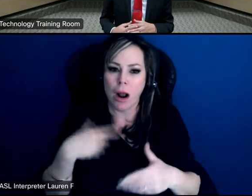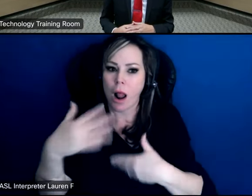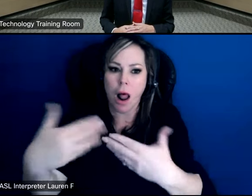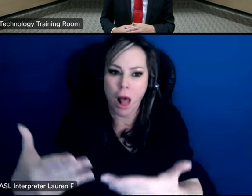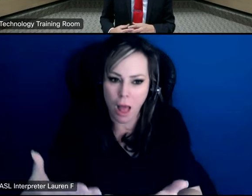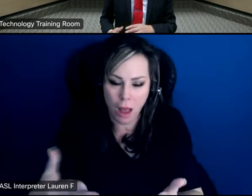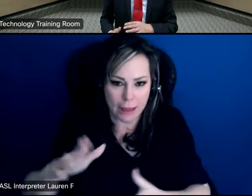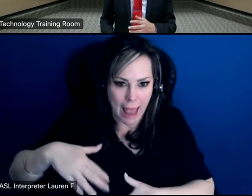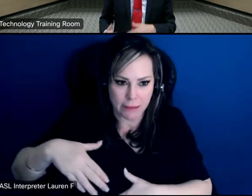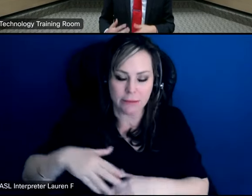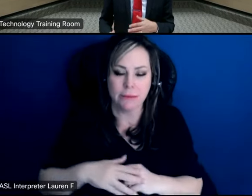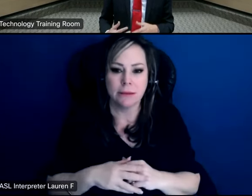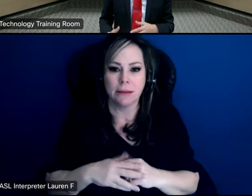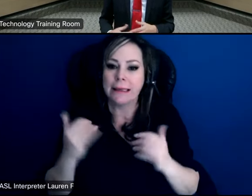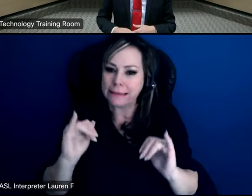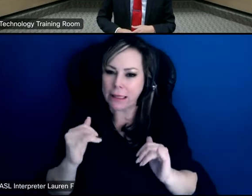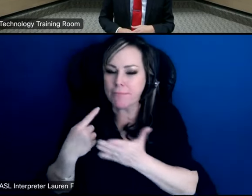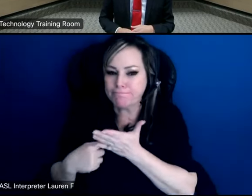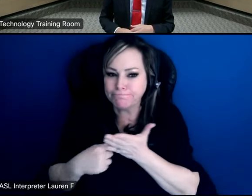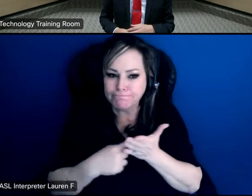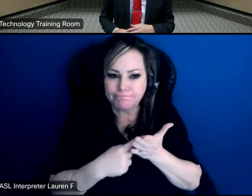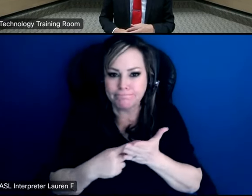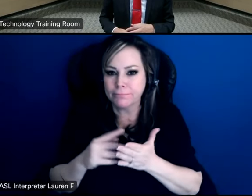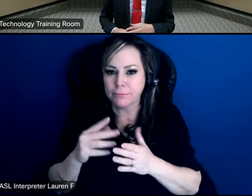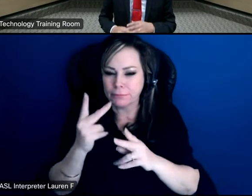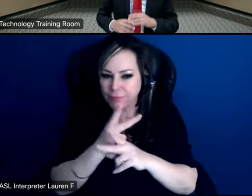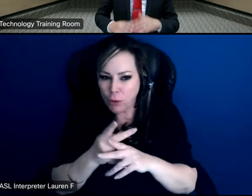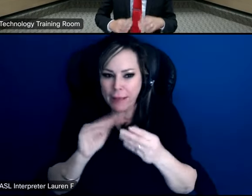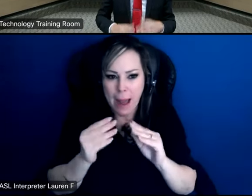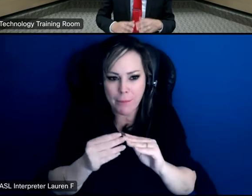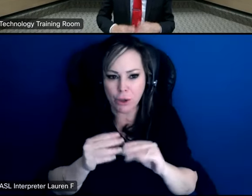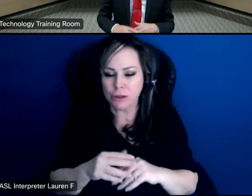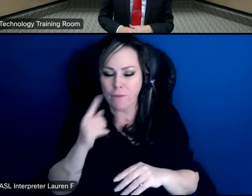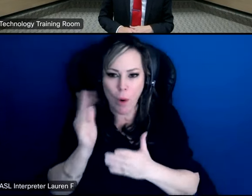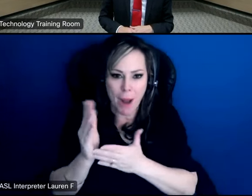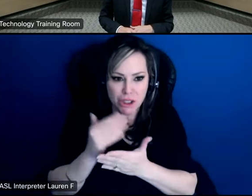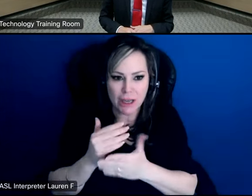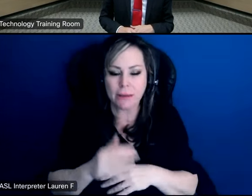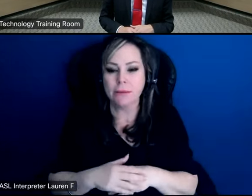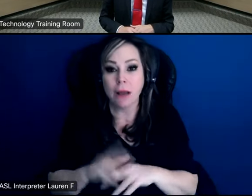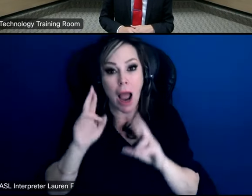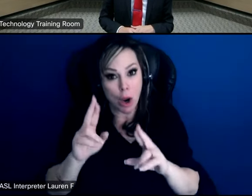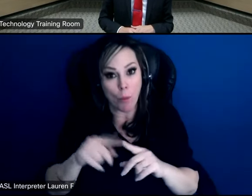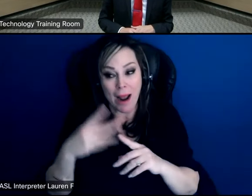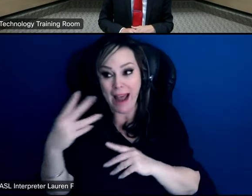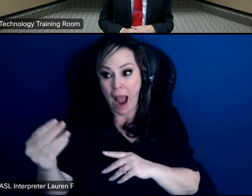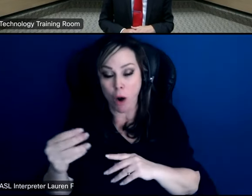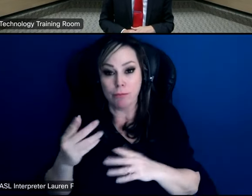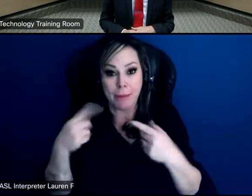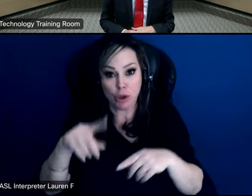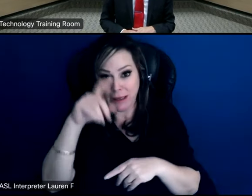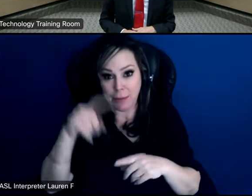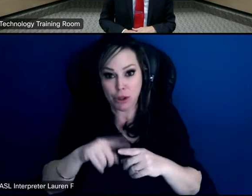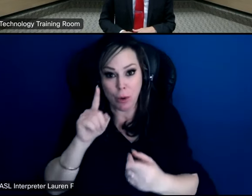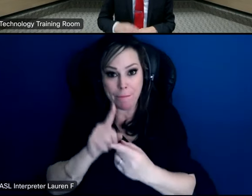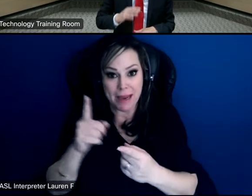there yet we're still working on those budget numbers and i'm hoping to as i begin to meet with community groups maybe over the summer to discuss